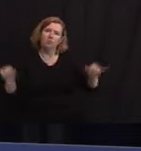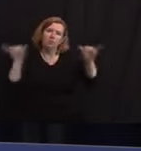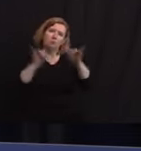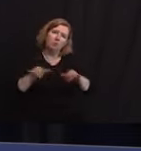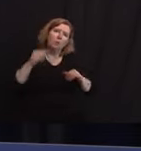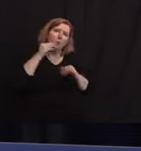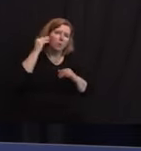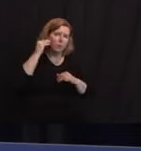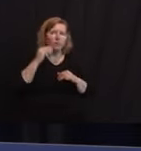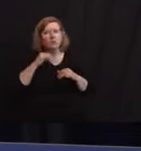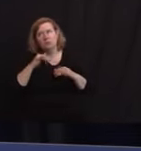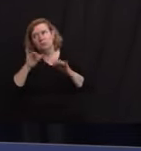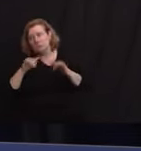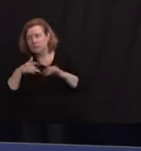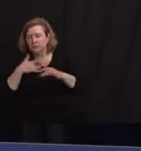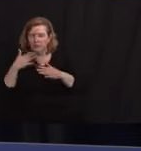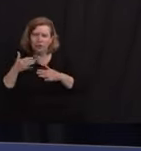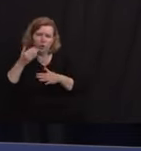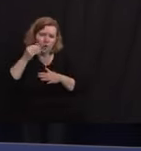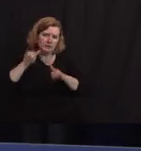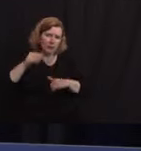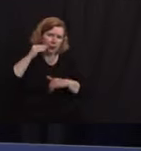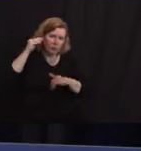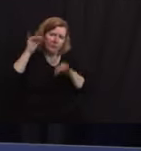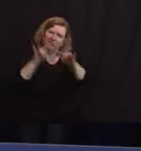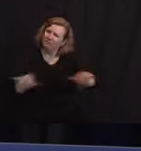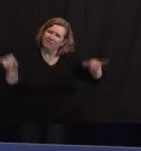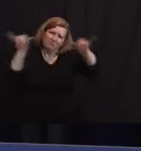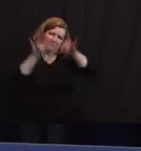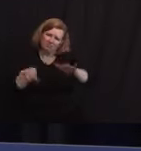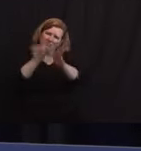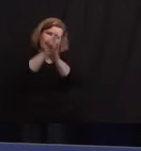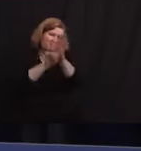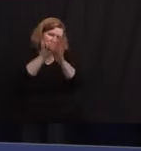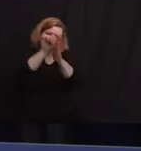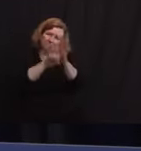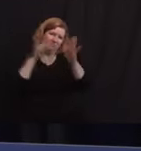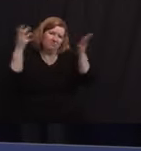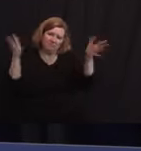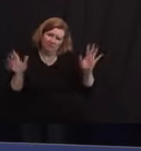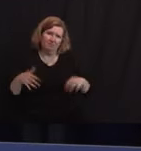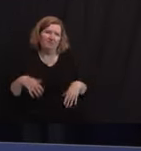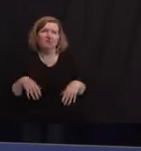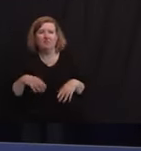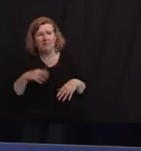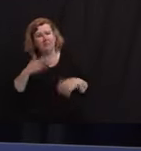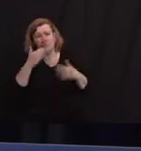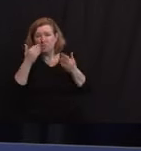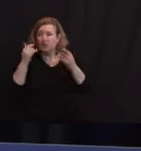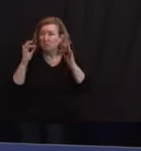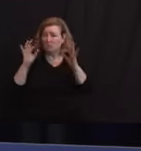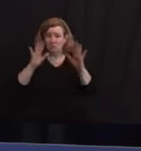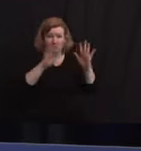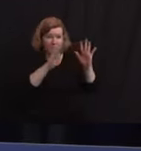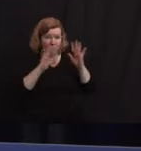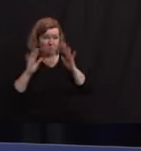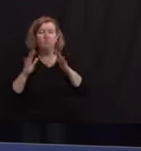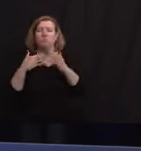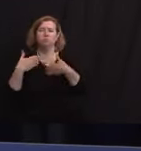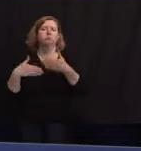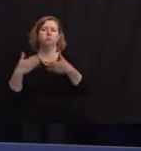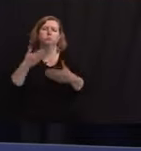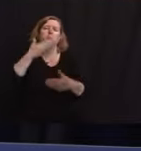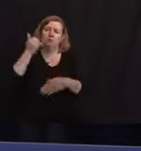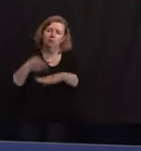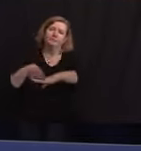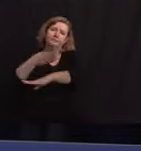just continuing those efforts until, you know, we reach a better spot with all of our different metrics and with our vaccine